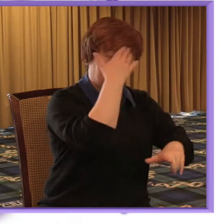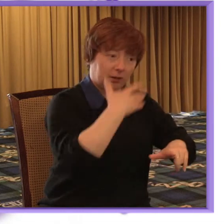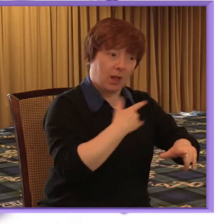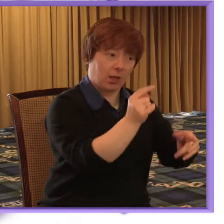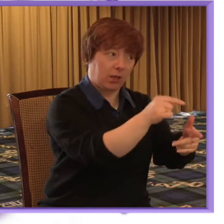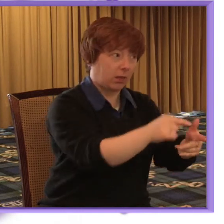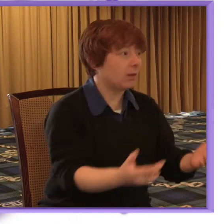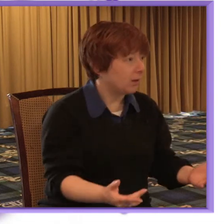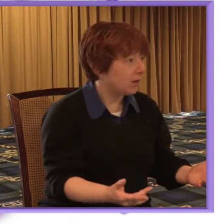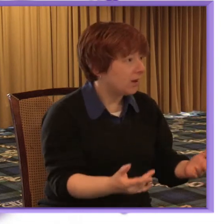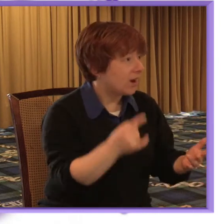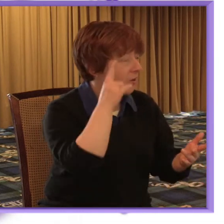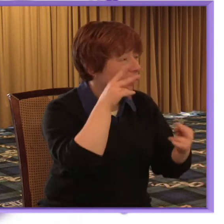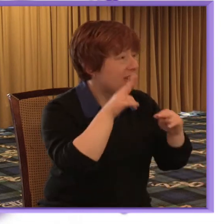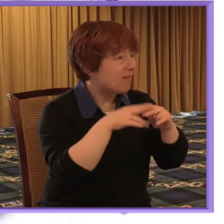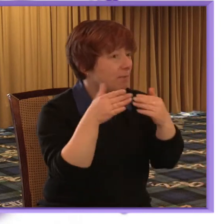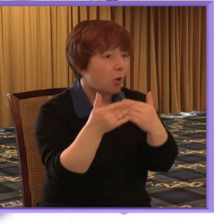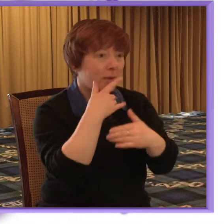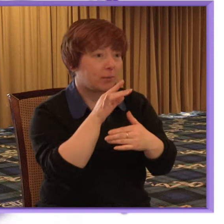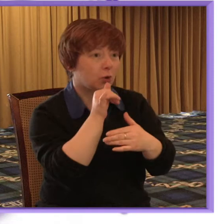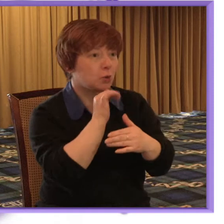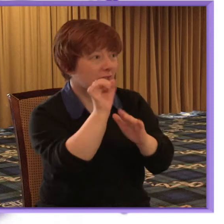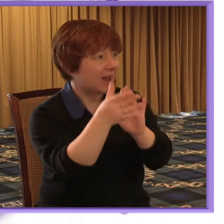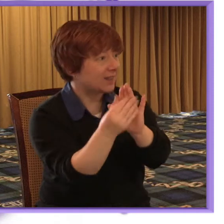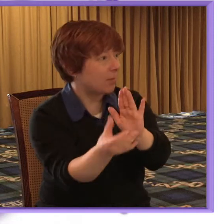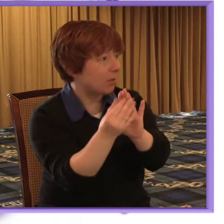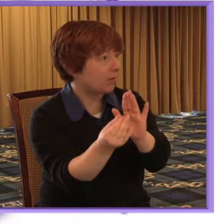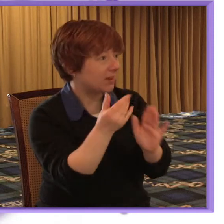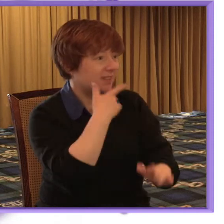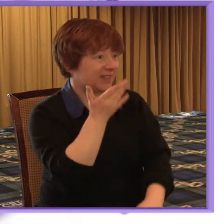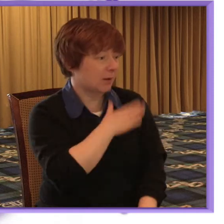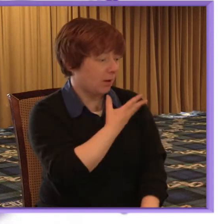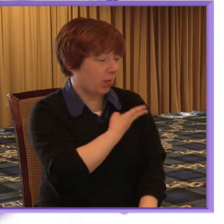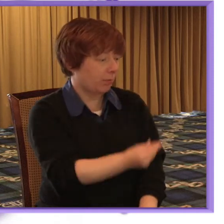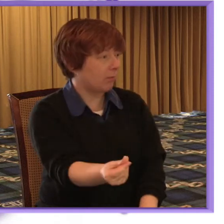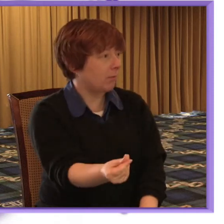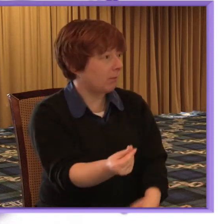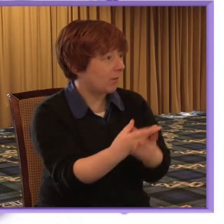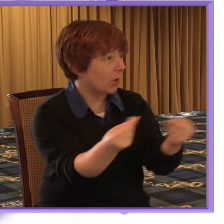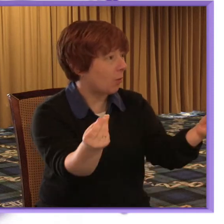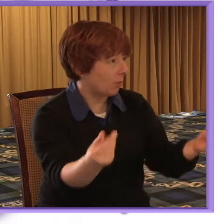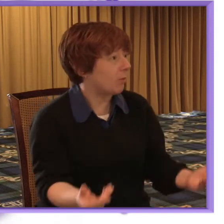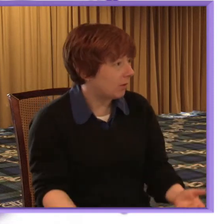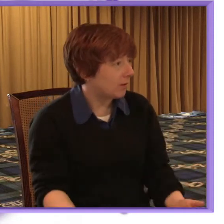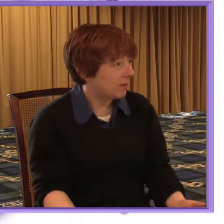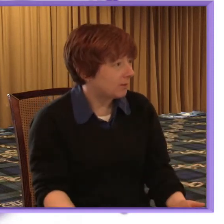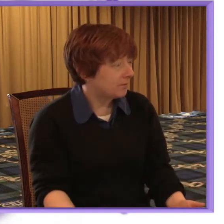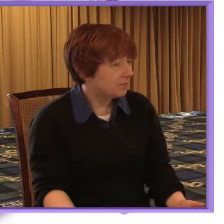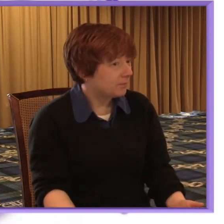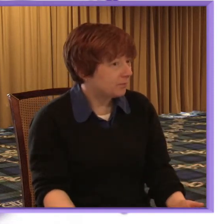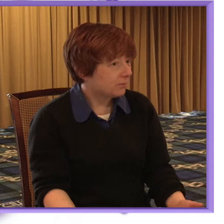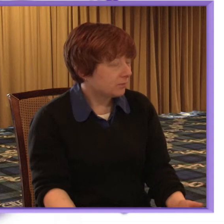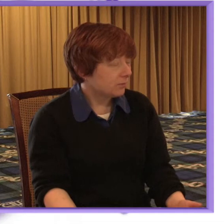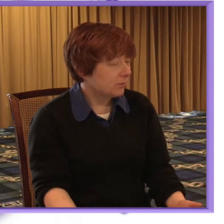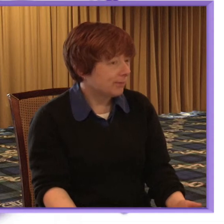people did that then then we wouldn't have the issue about stigma that we have. I guess the other bit for me that always comes into mind is that parity of esteem about